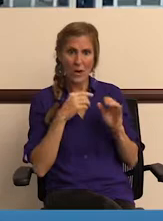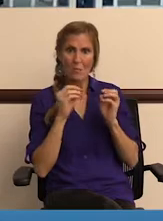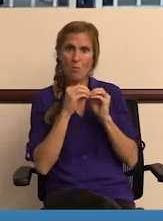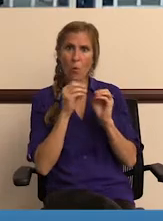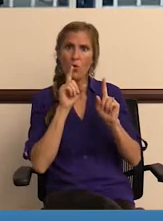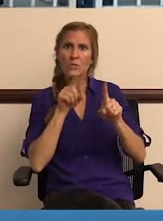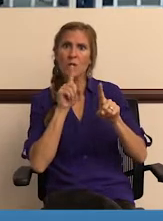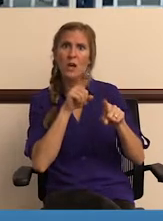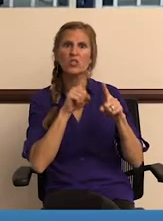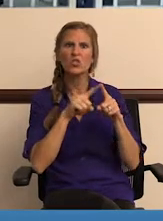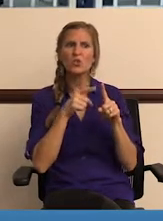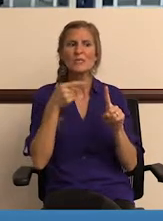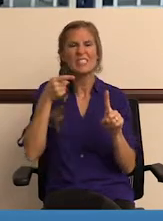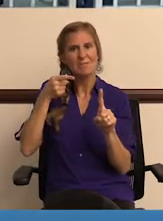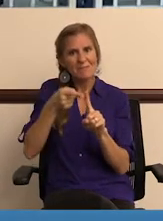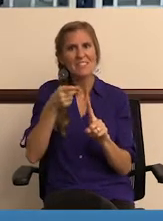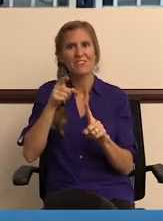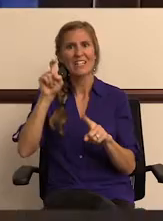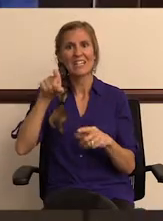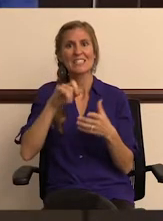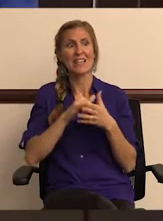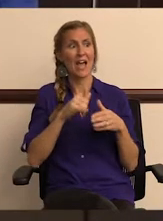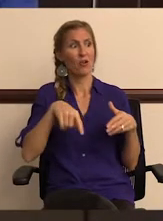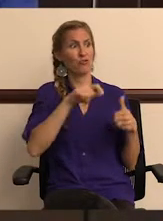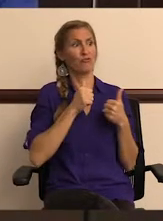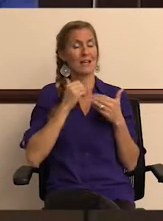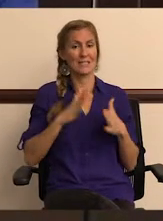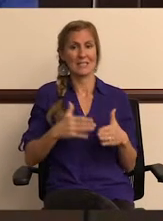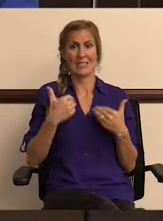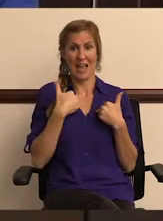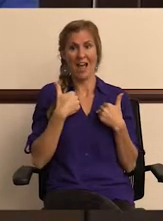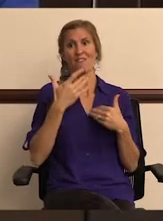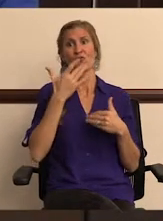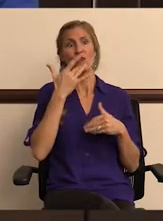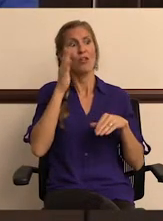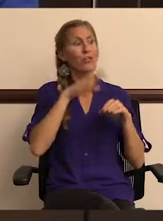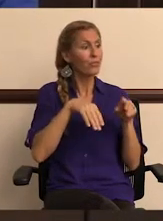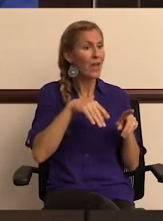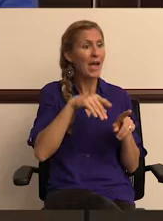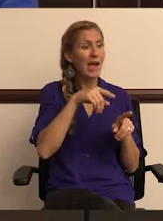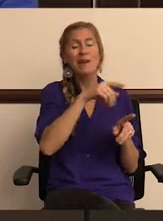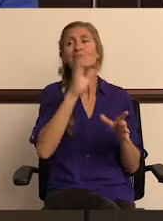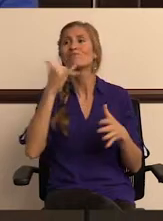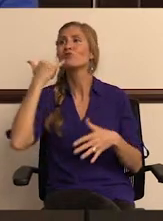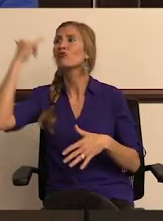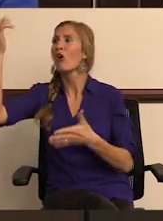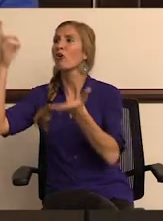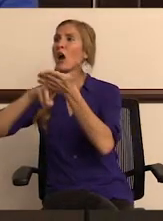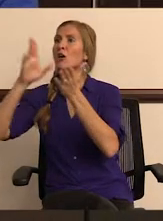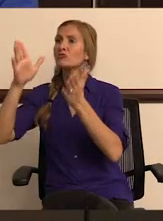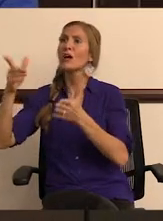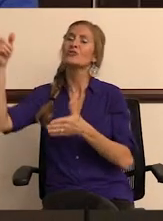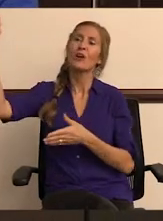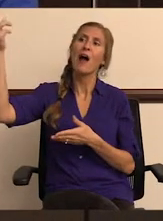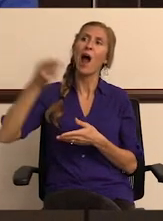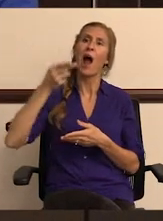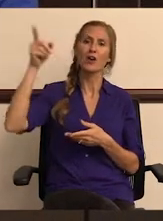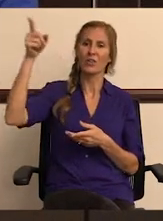again, respond to, you know, needs that the residents have quicker than we would, you know, by sending it out to a contractor.